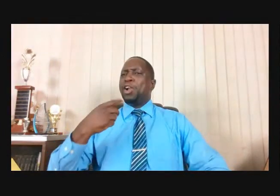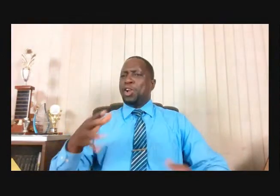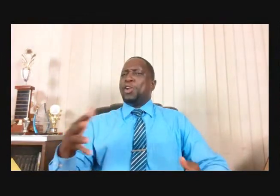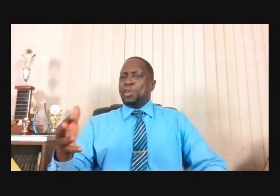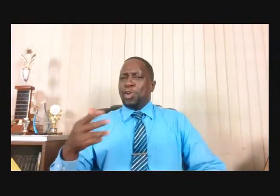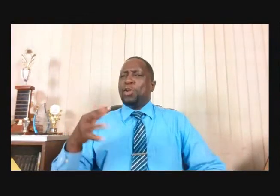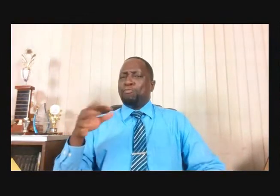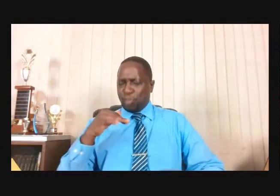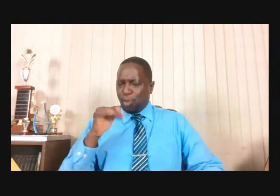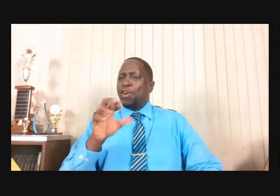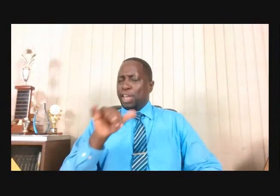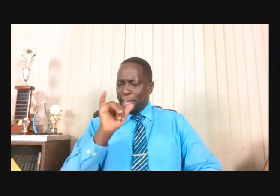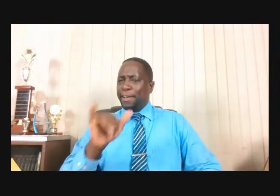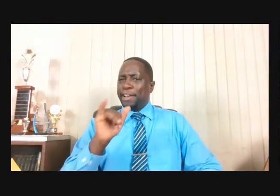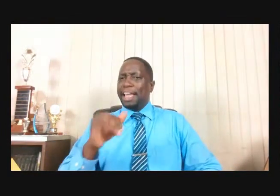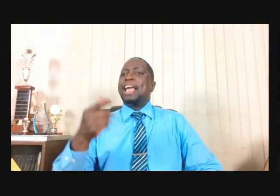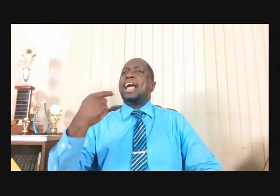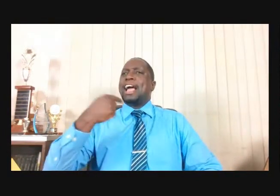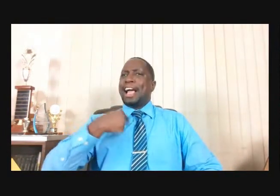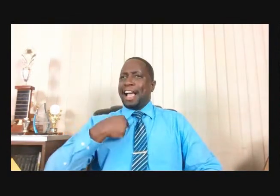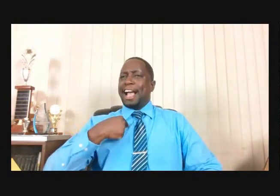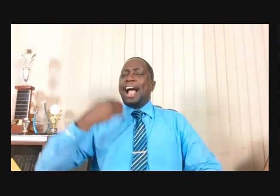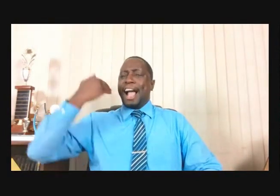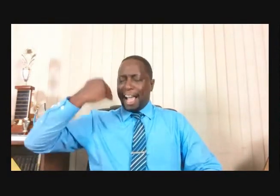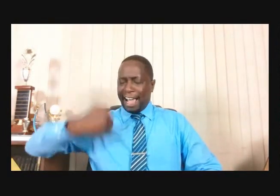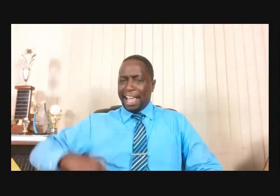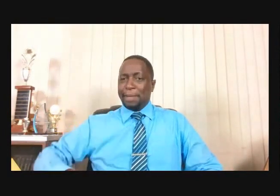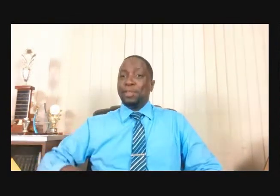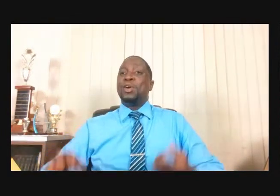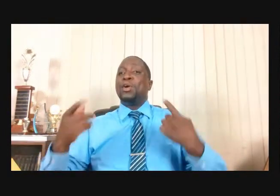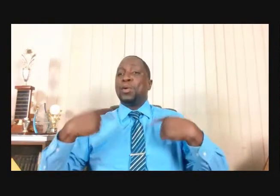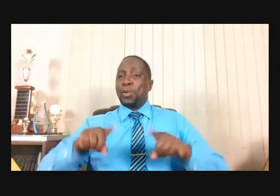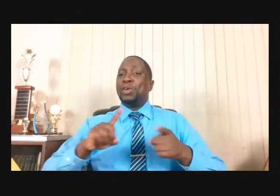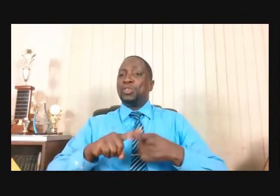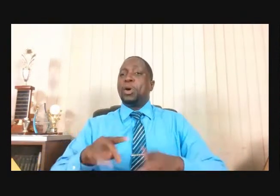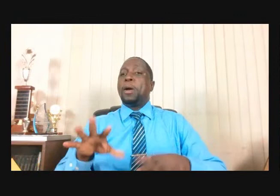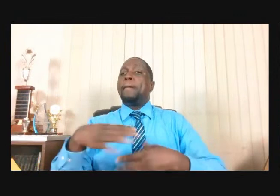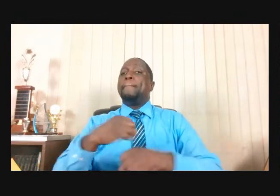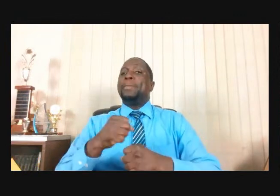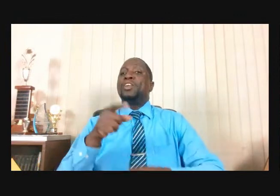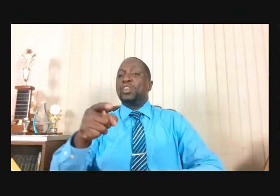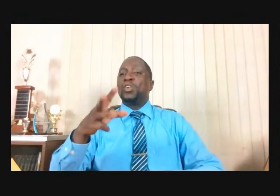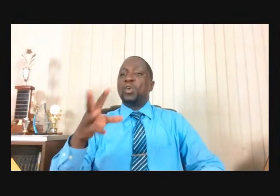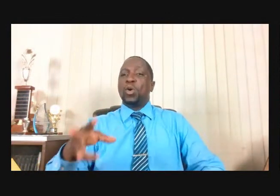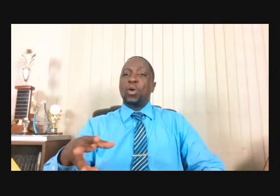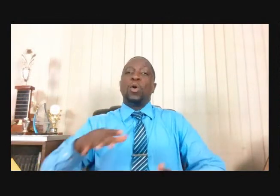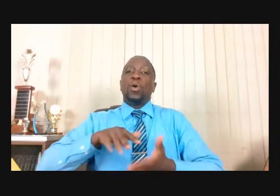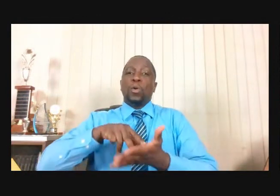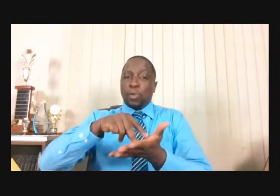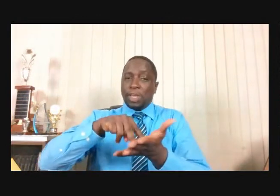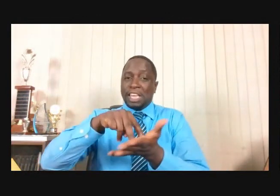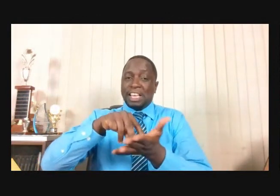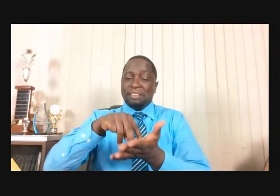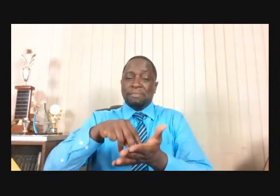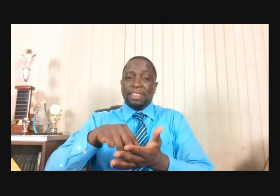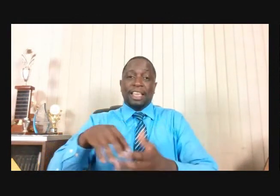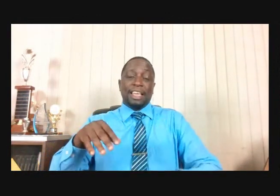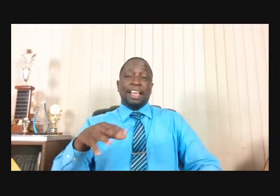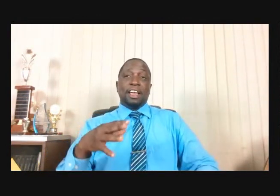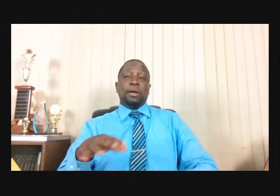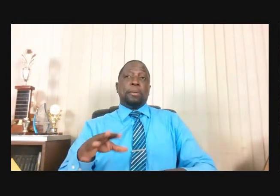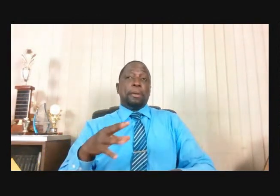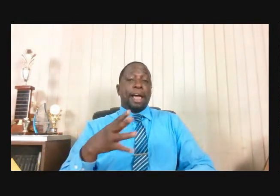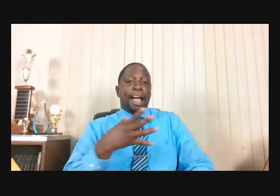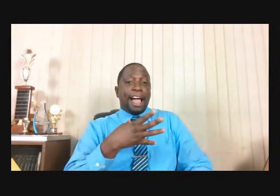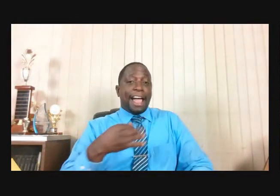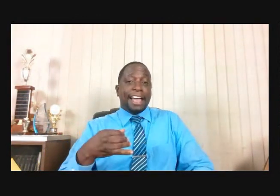Strength And When Elijah In That Moment Began To Run He Was Now Thinking